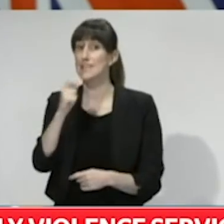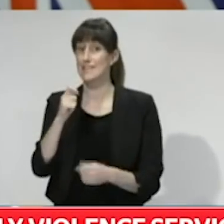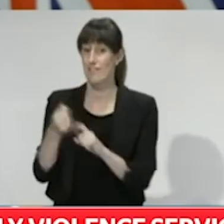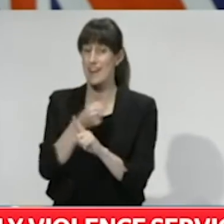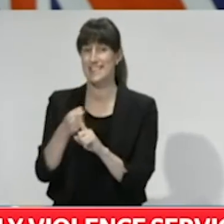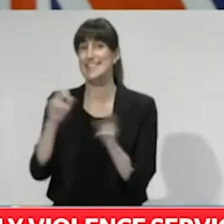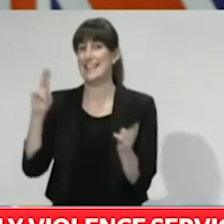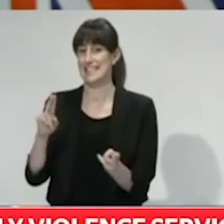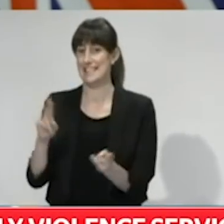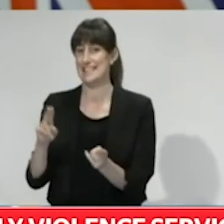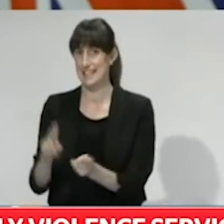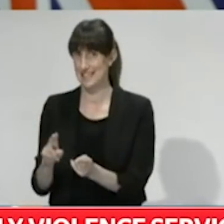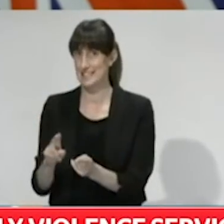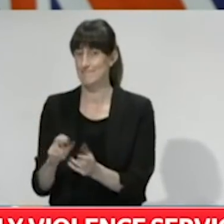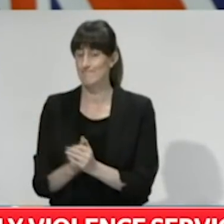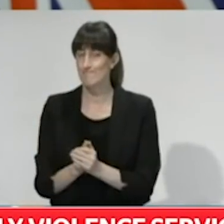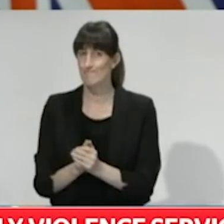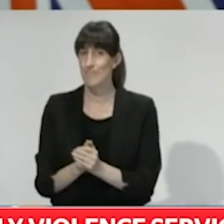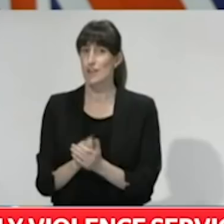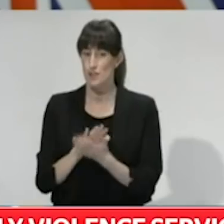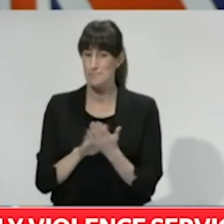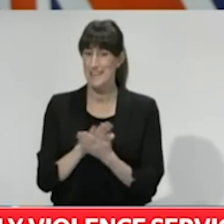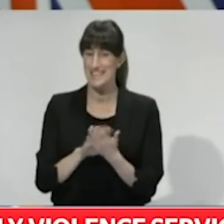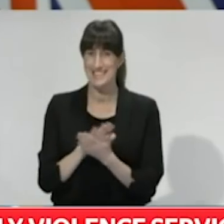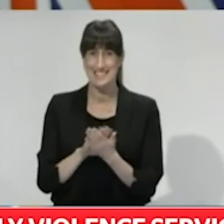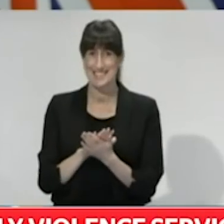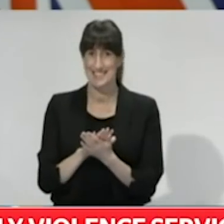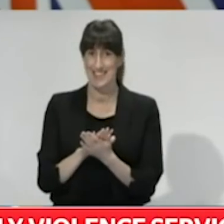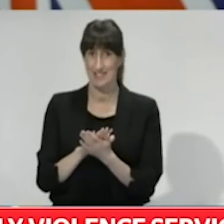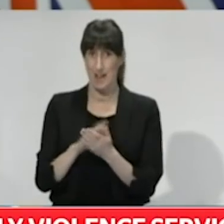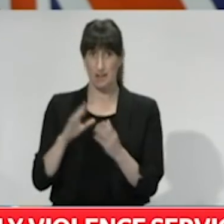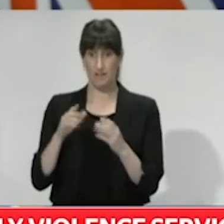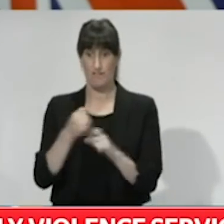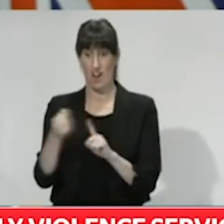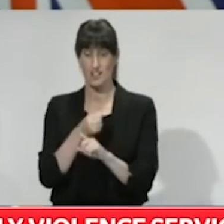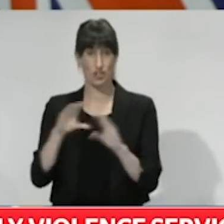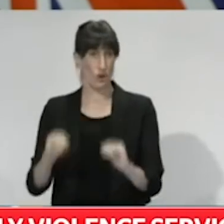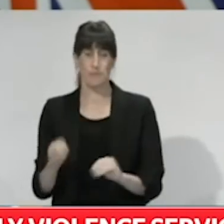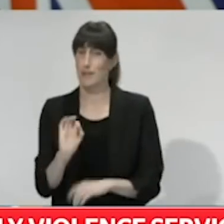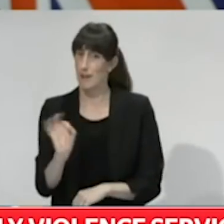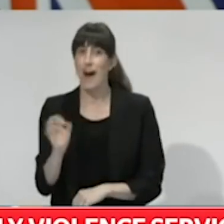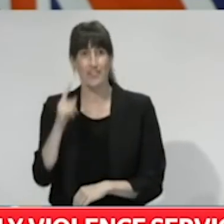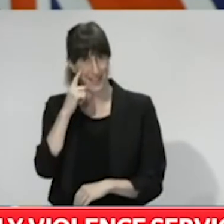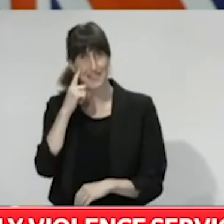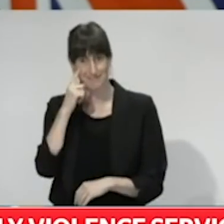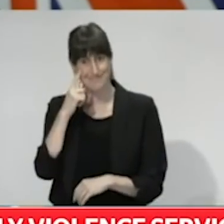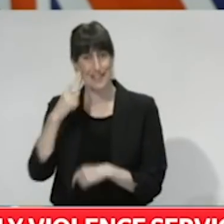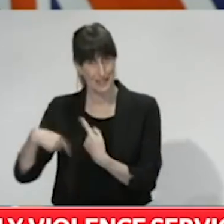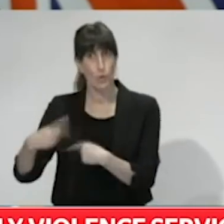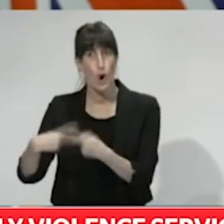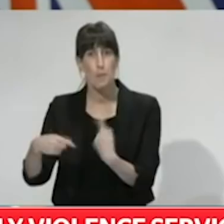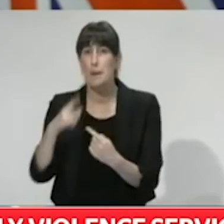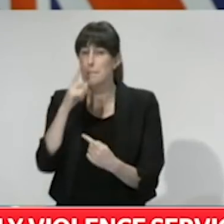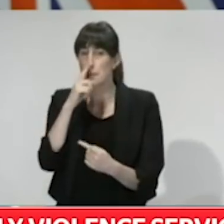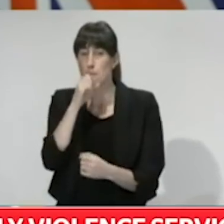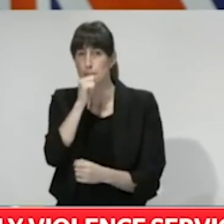We believe the full impact has yet to emerge. One thing I can be sure about is that in a country with one of the highest rates of family